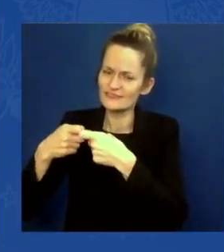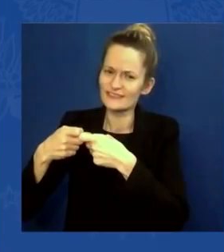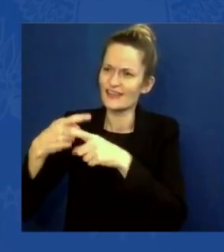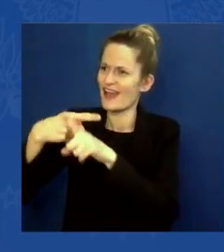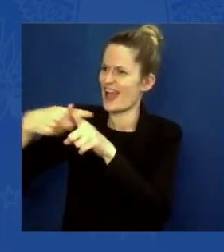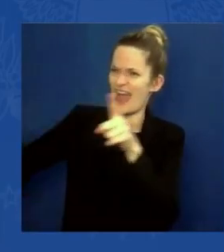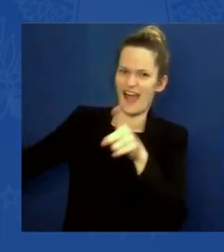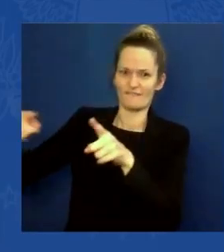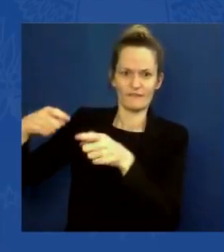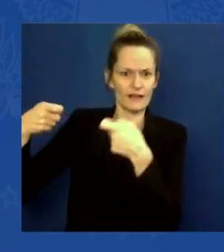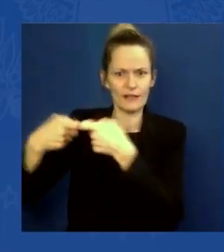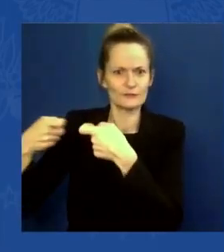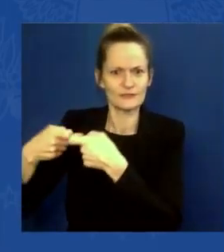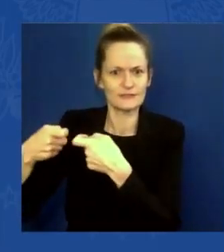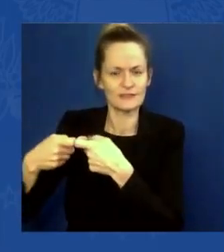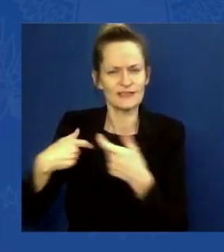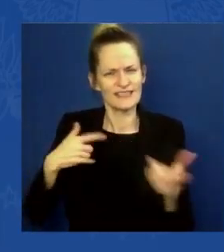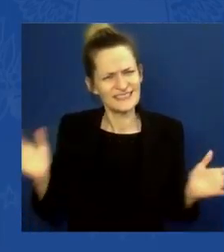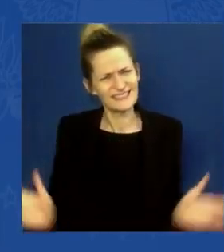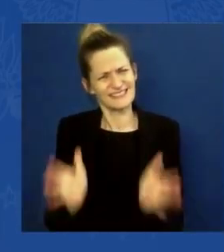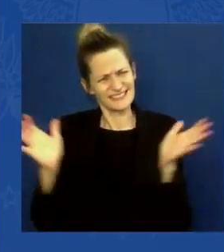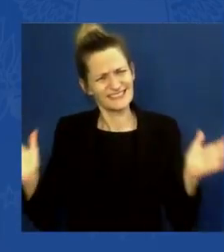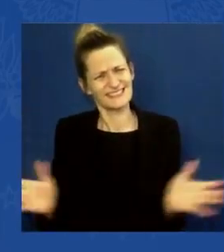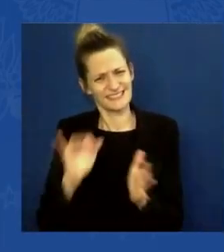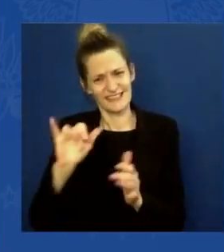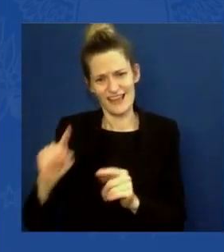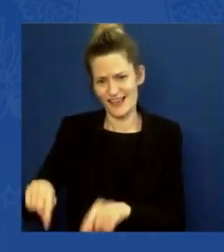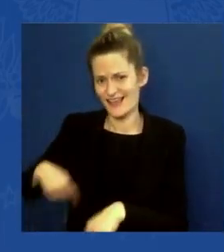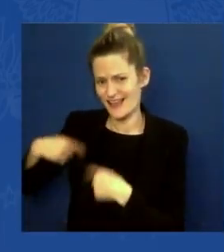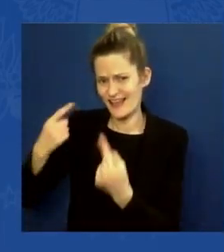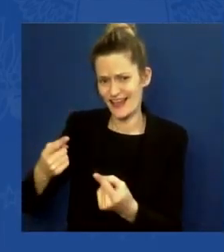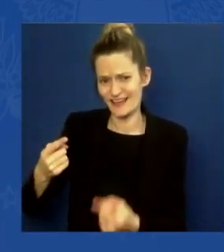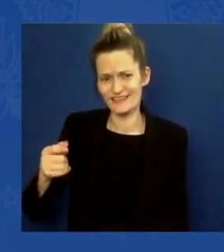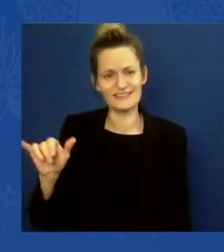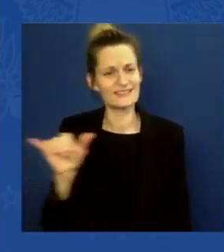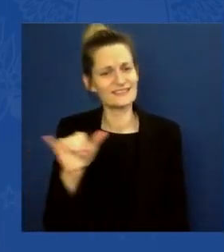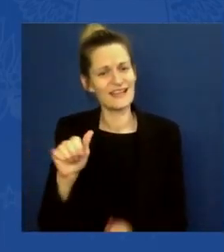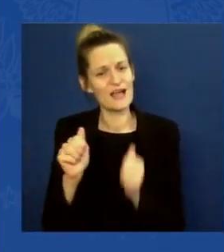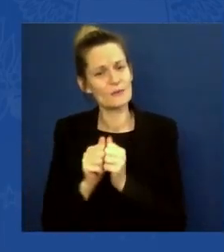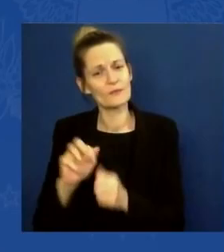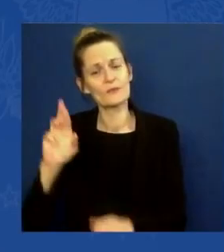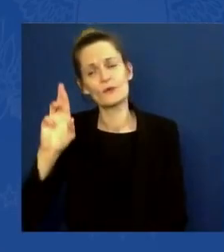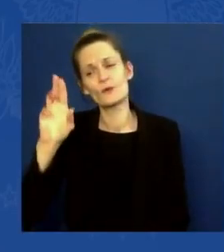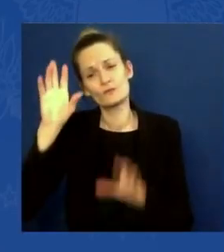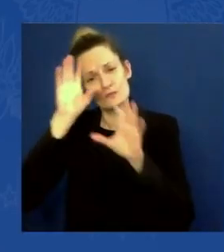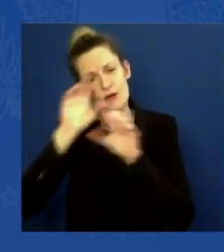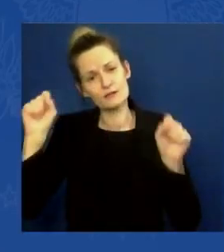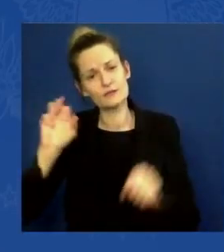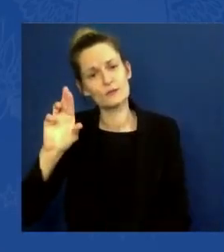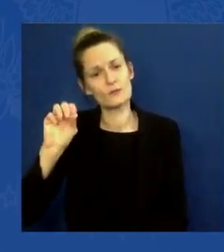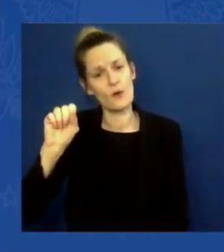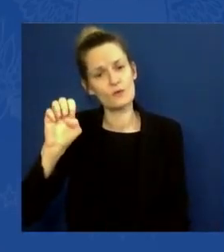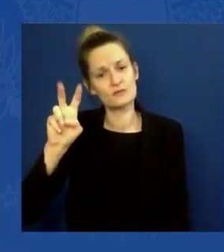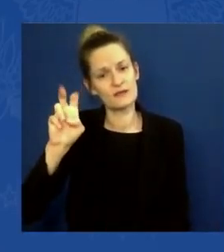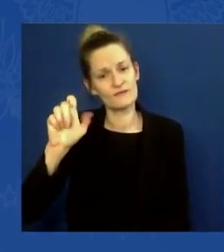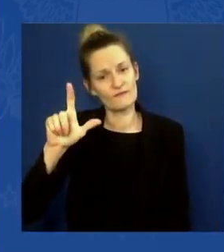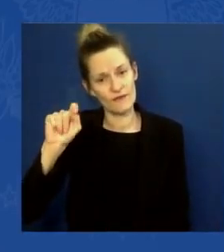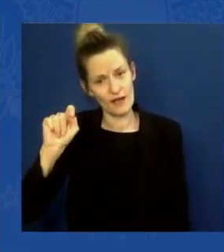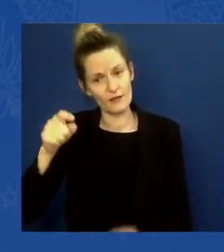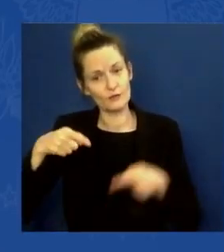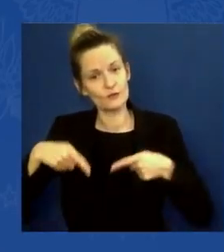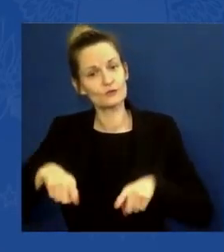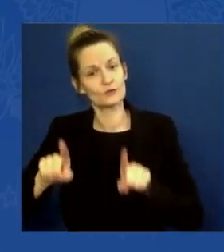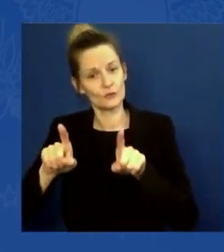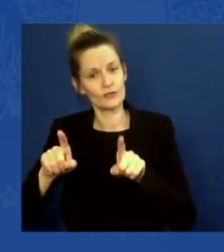Roosevelt created during the Great Depression, put a new generation of Americans to work, helping us connect and conserve our public lands and become resilient